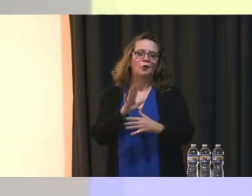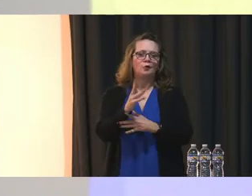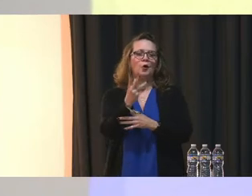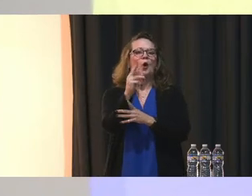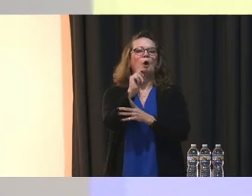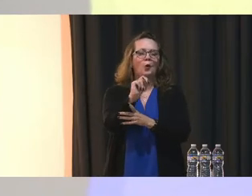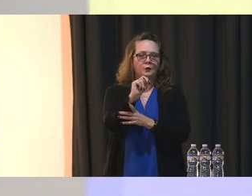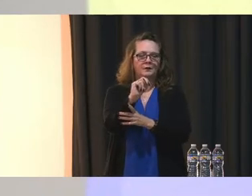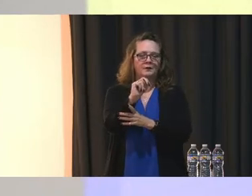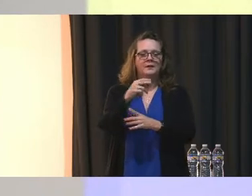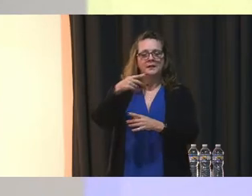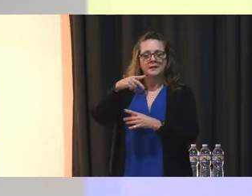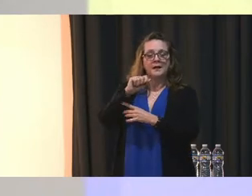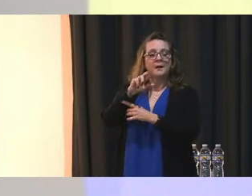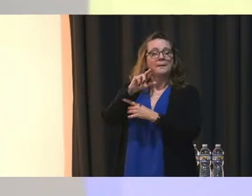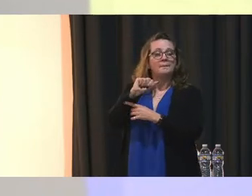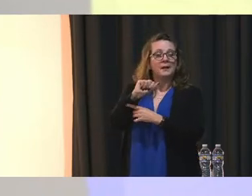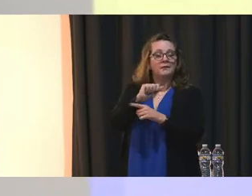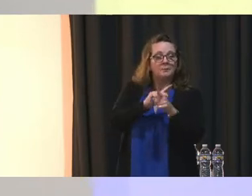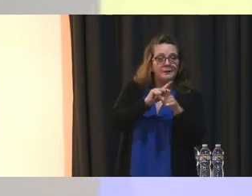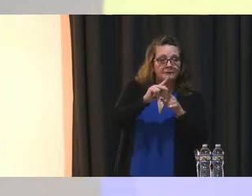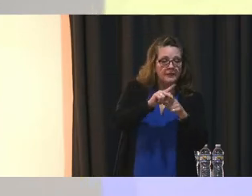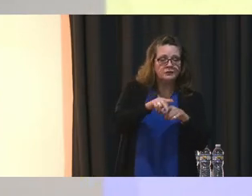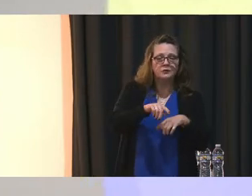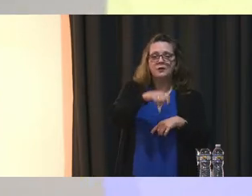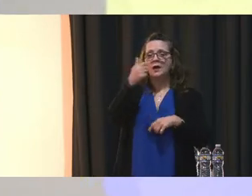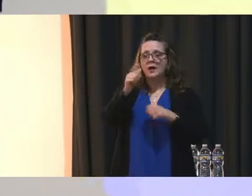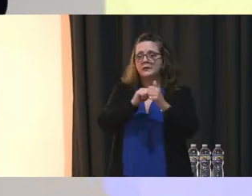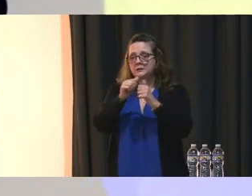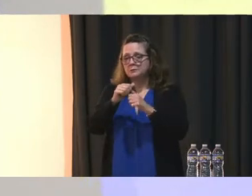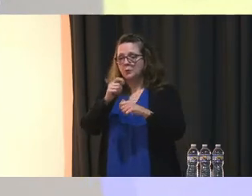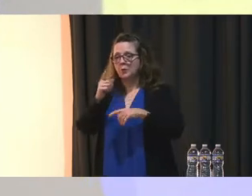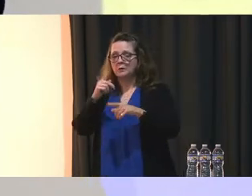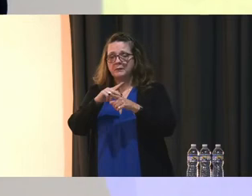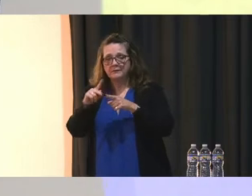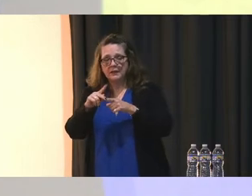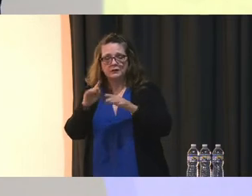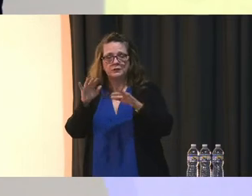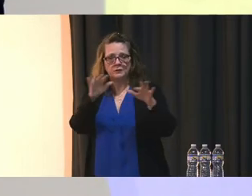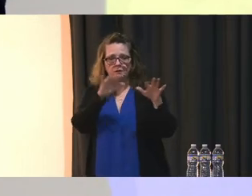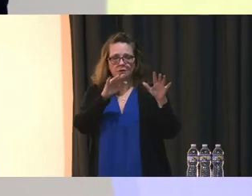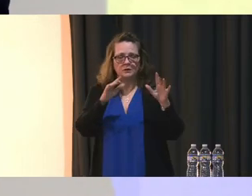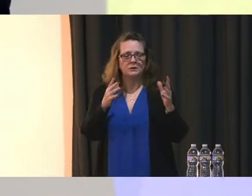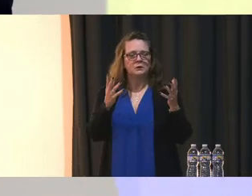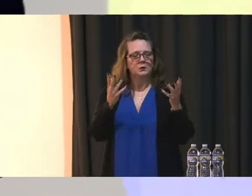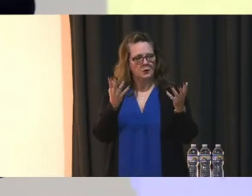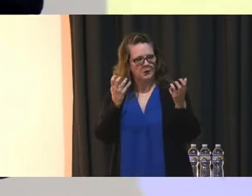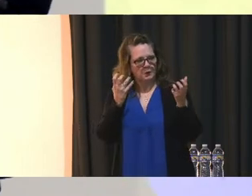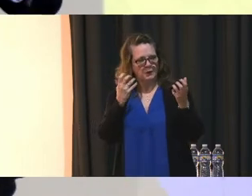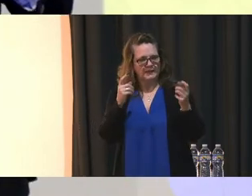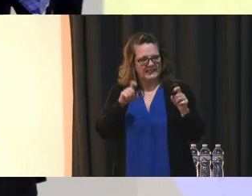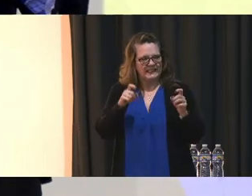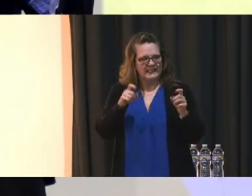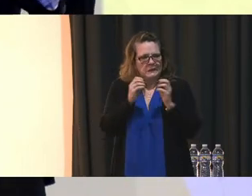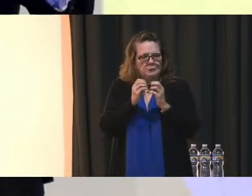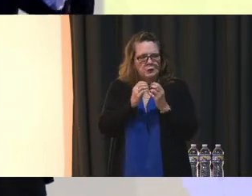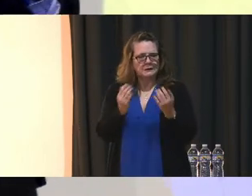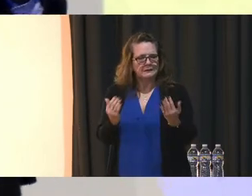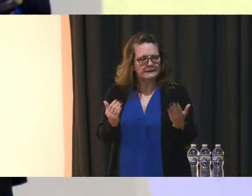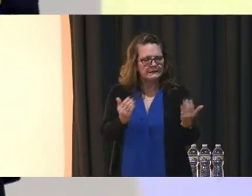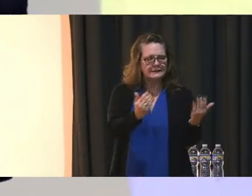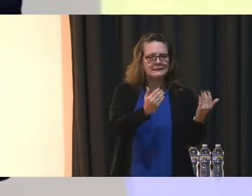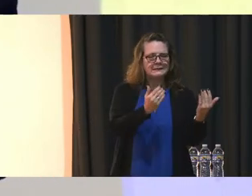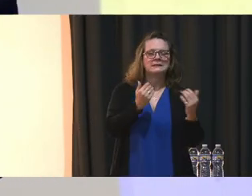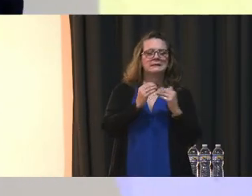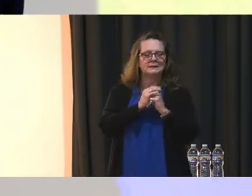paraprofessional positions, other support positions, where life might have gotten in the way for them to move forward and get